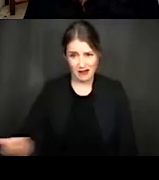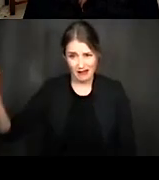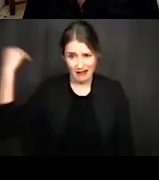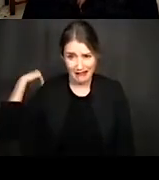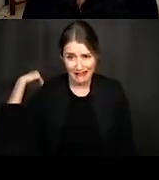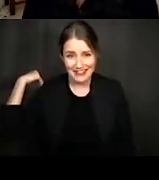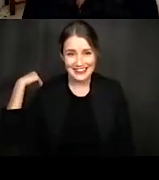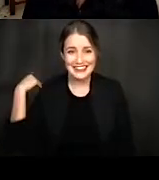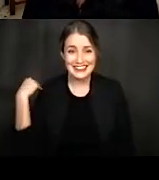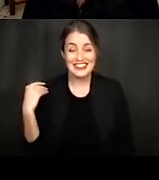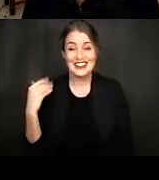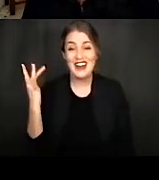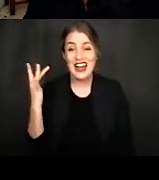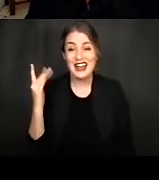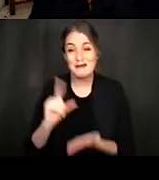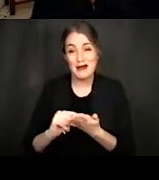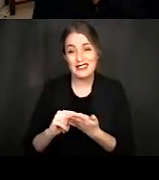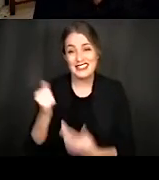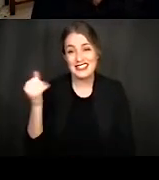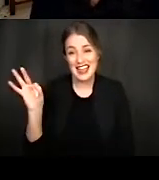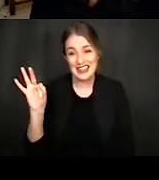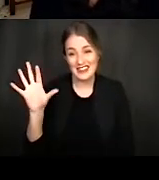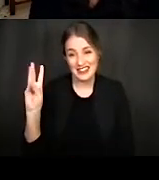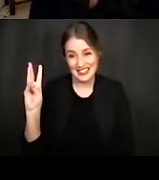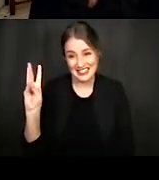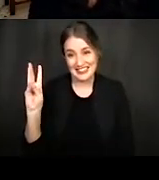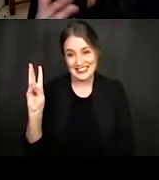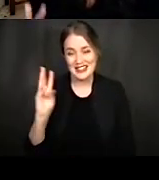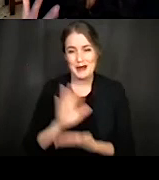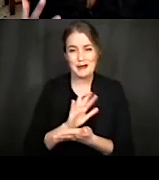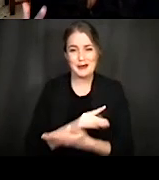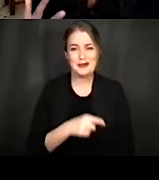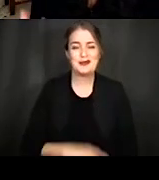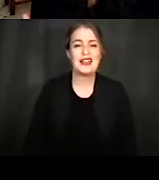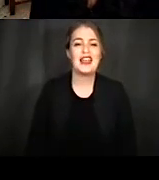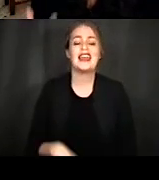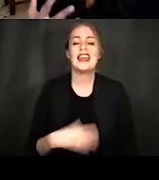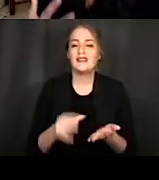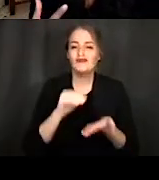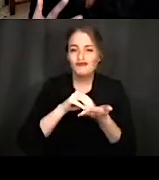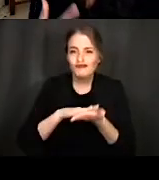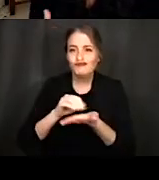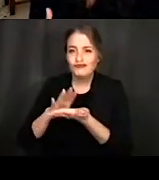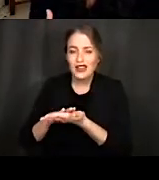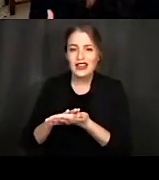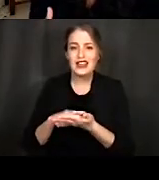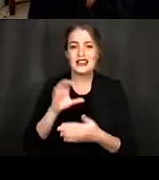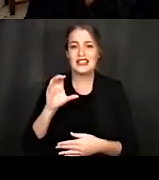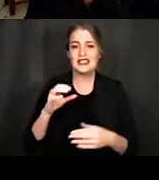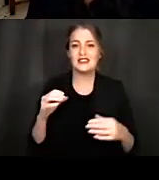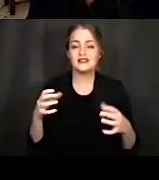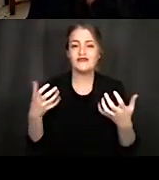in 1956. In this paper they record these compound action potentials in response to sound.